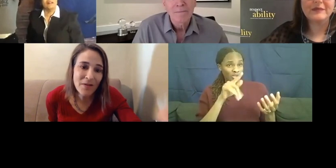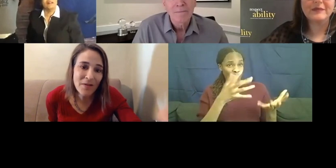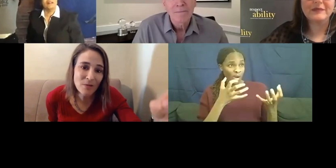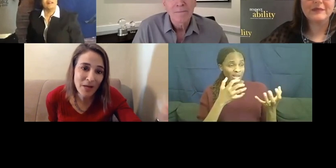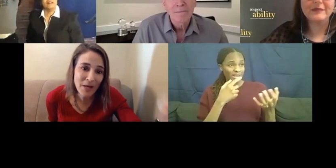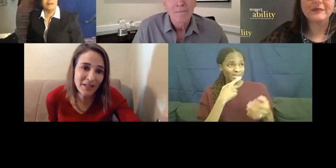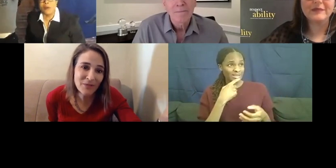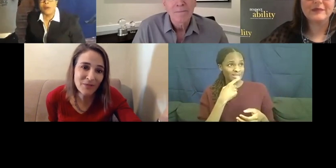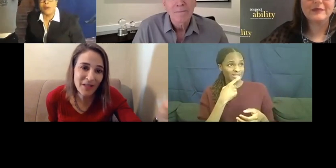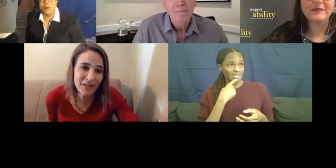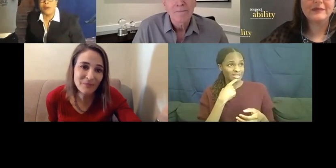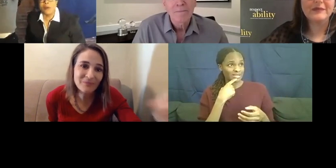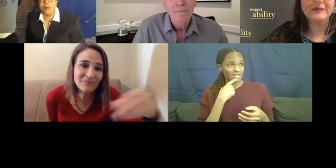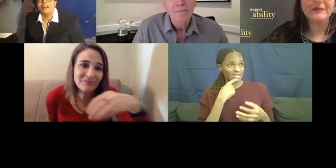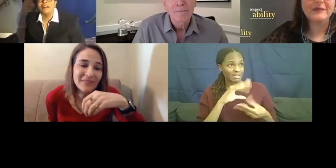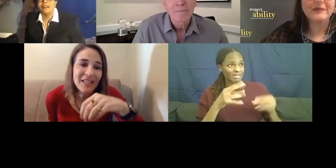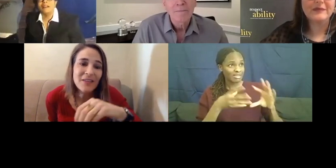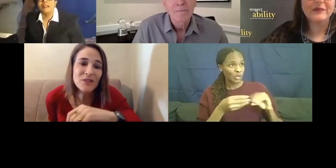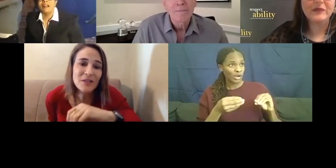about how they were waiting. what?